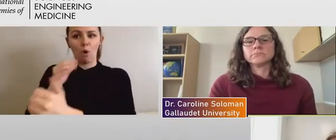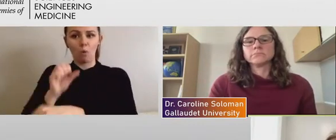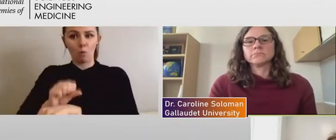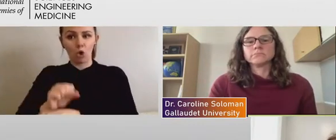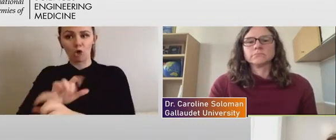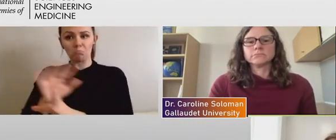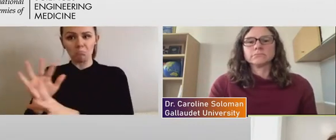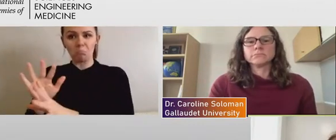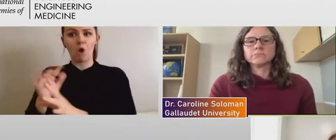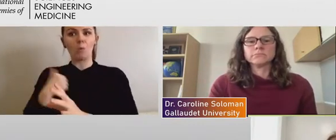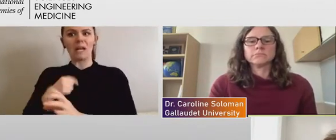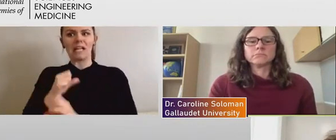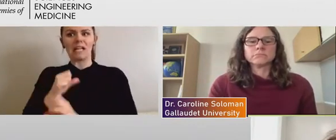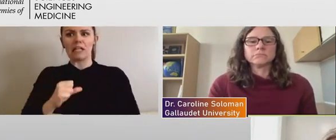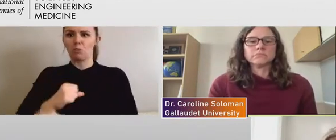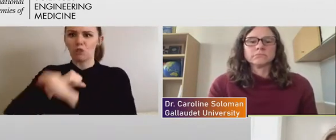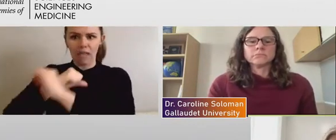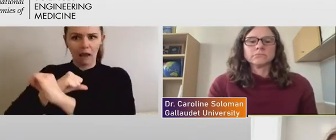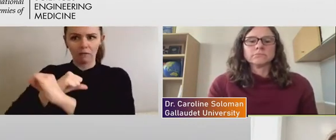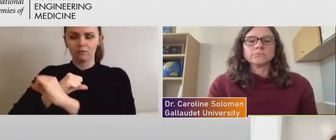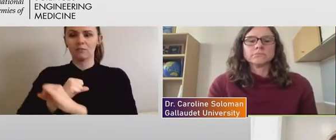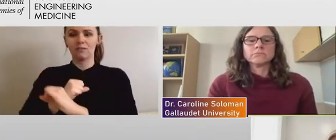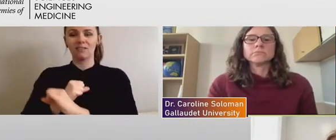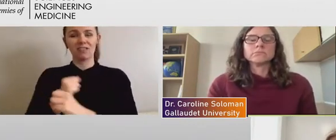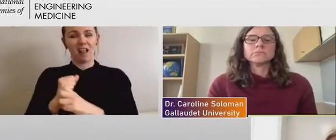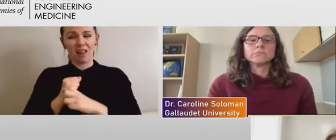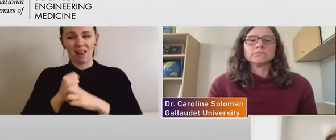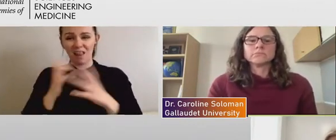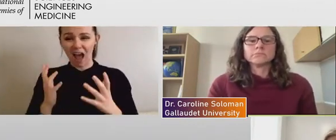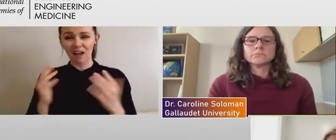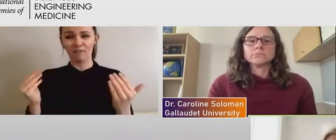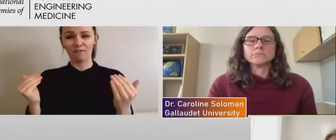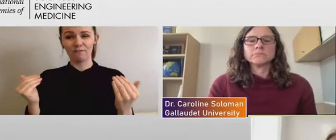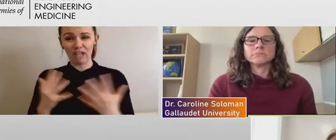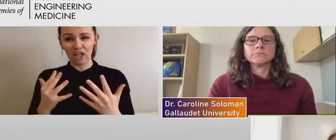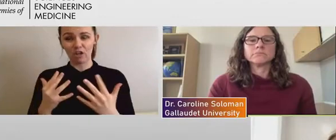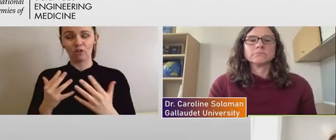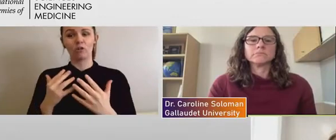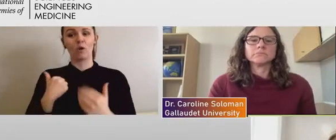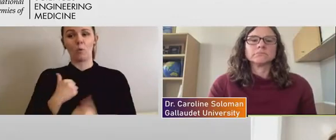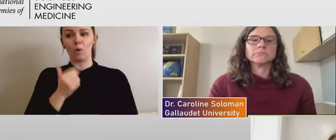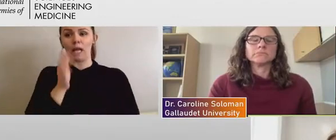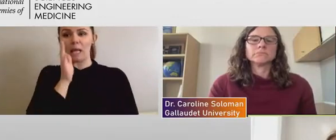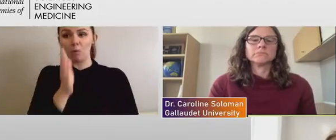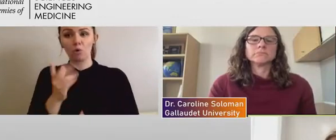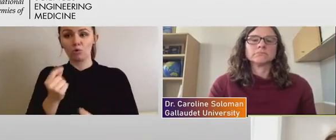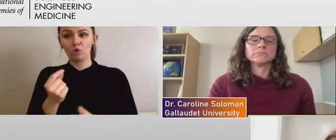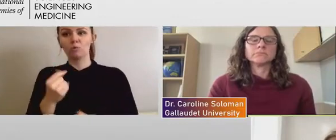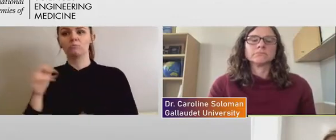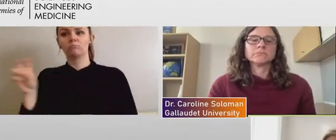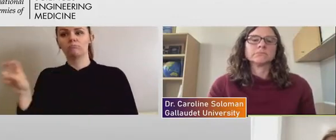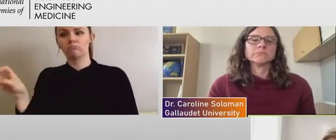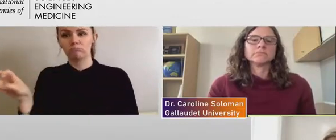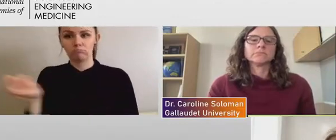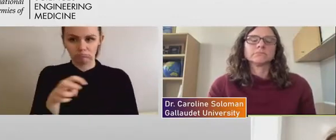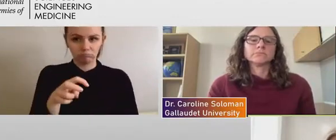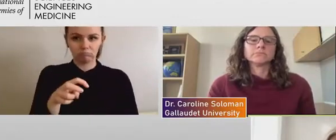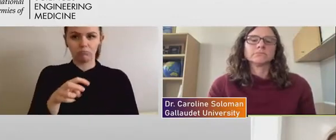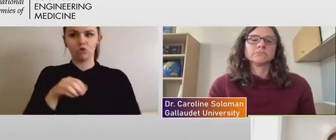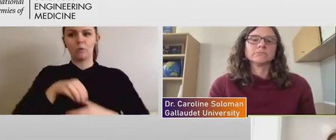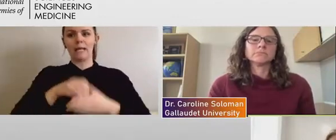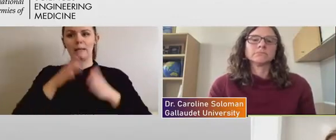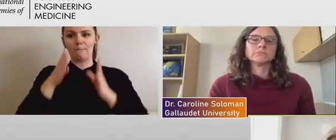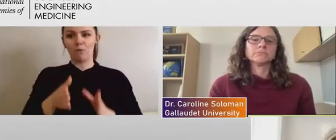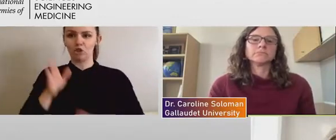move back to, um, a model that excludes this option. And for those that